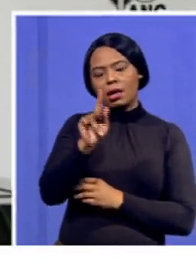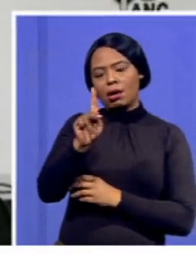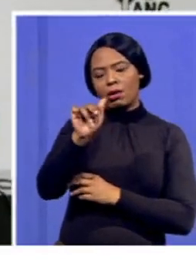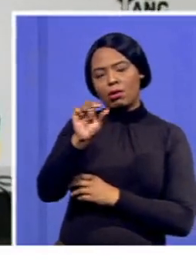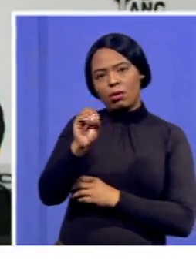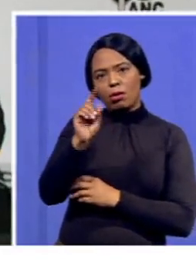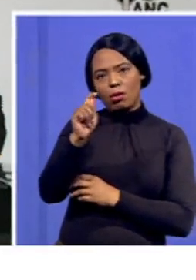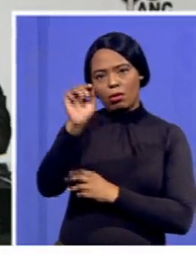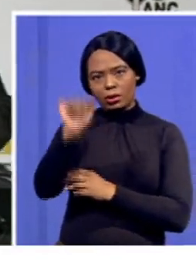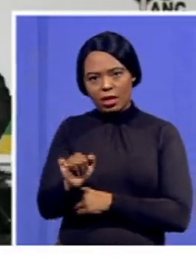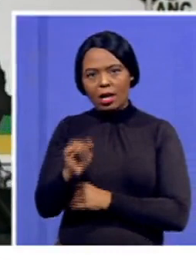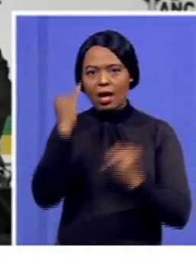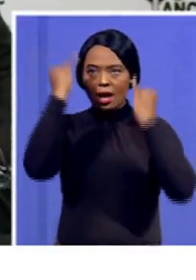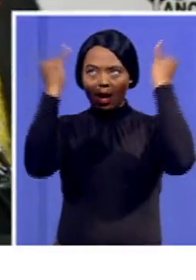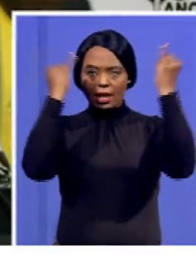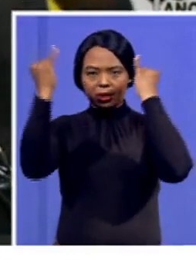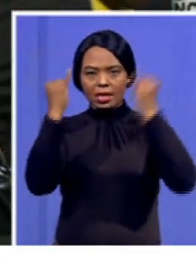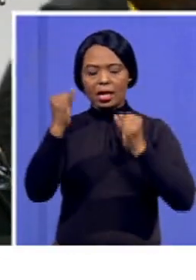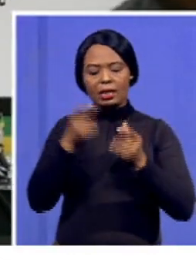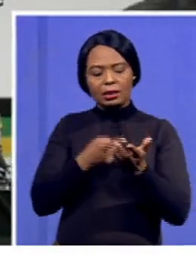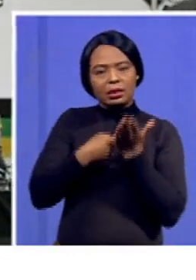Battle of Ideas discussion document.